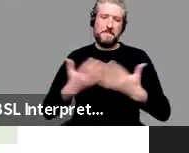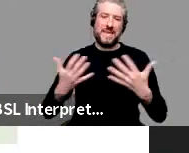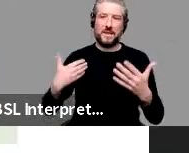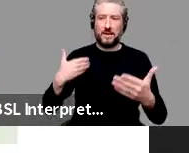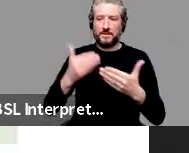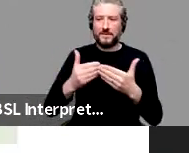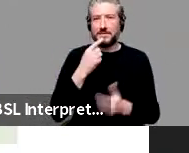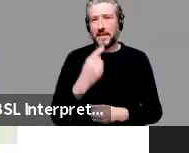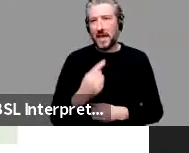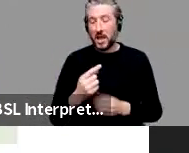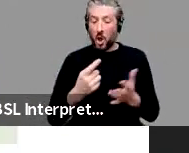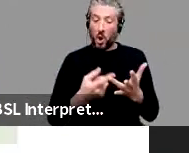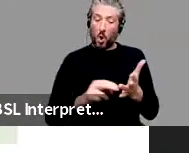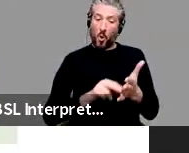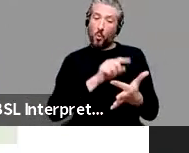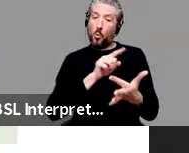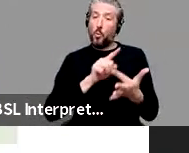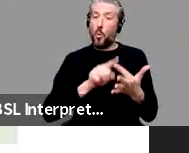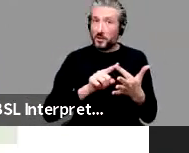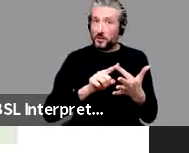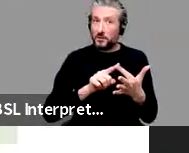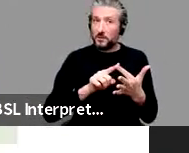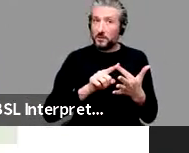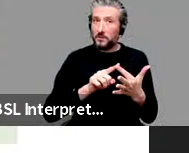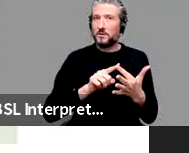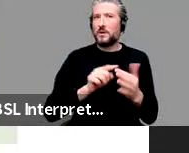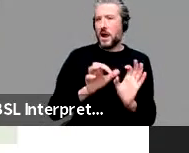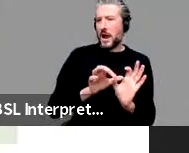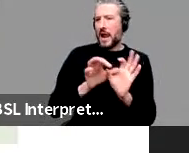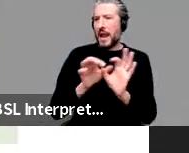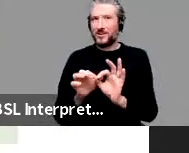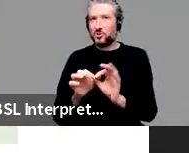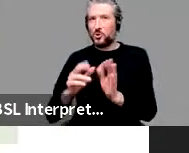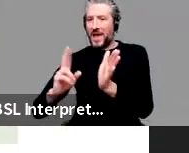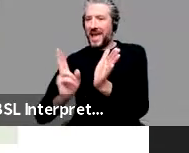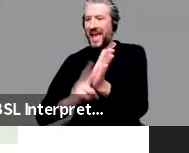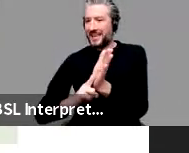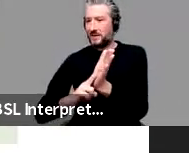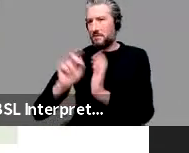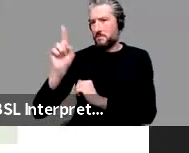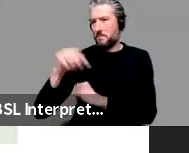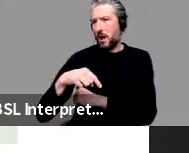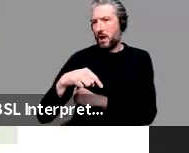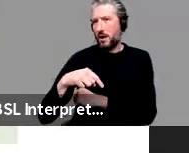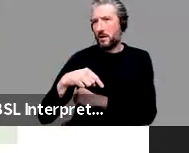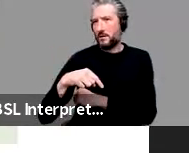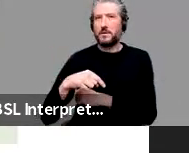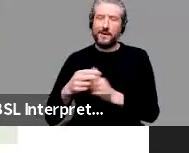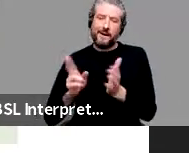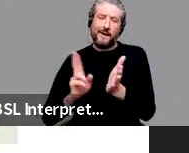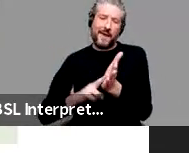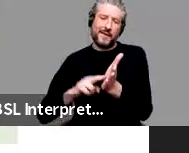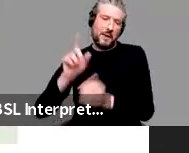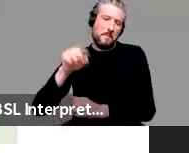refer to an end bar. And by an end bar, we mean, um, something, uh, bigger than a noun and smaller than a noun phrase.